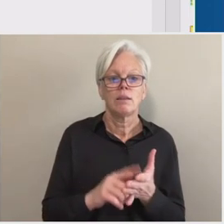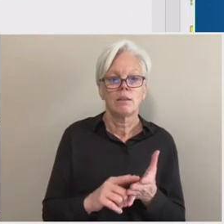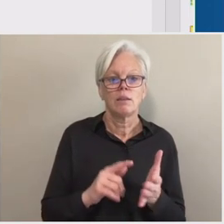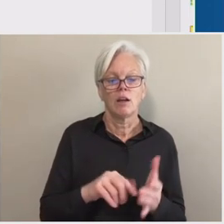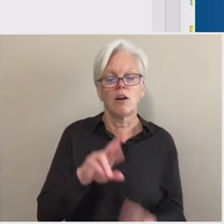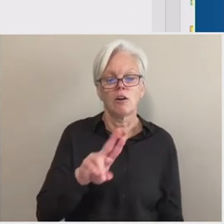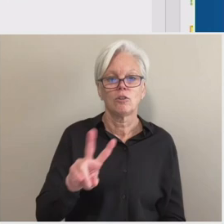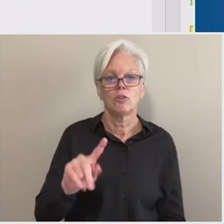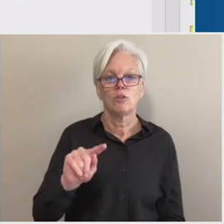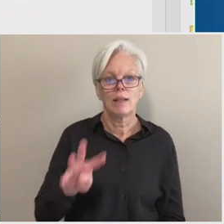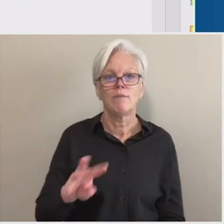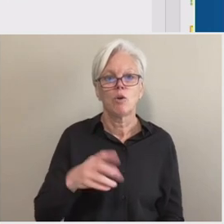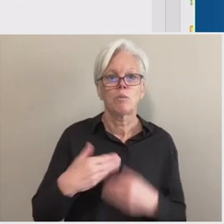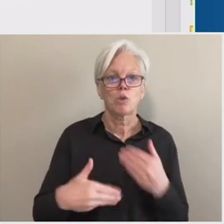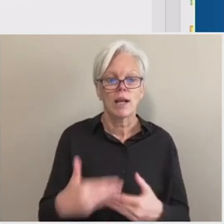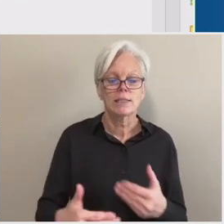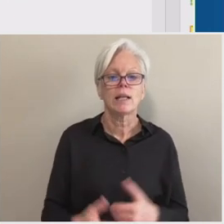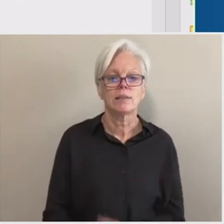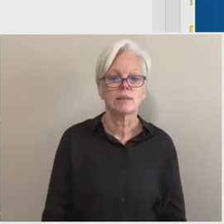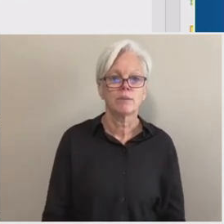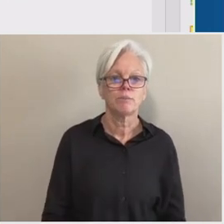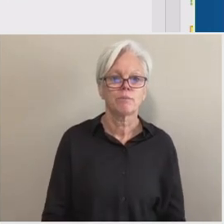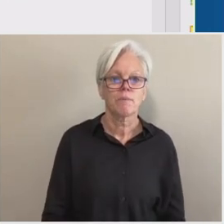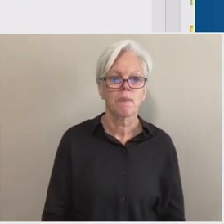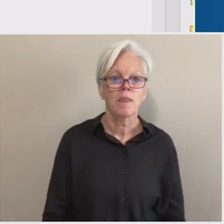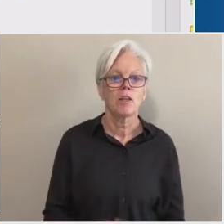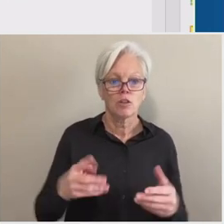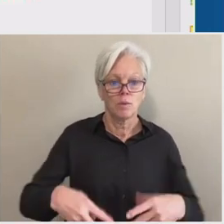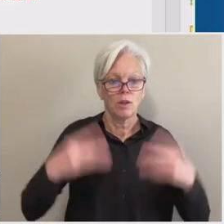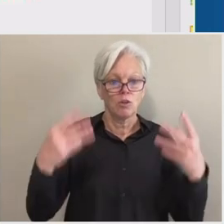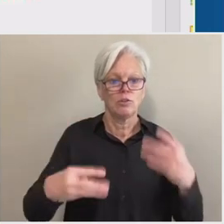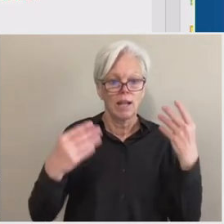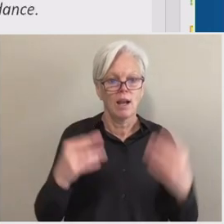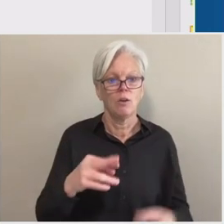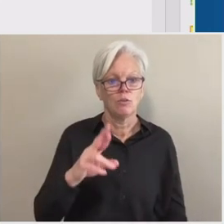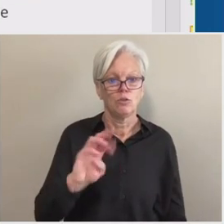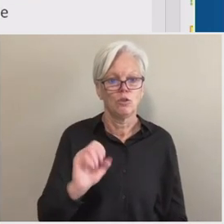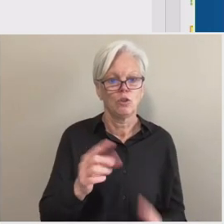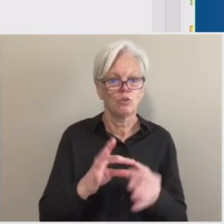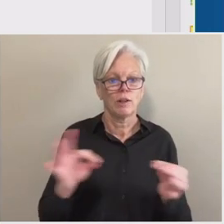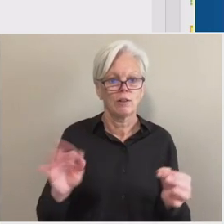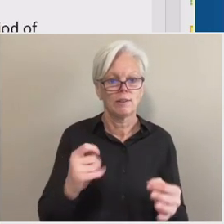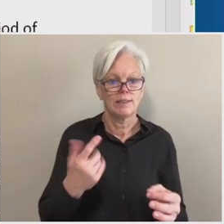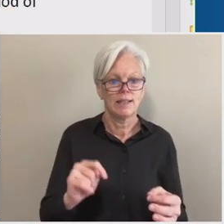could scroll down Vanessa to the regulatory text, which I believe is on page eight.